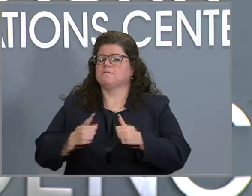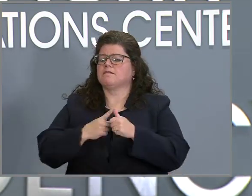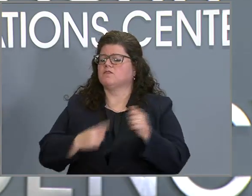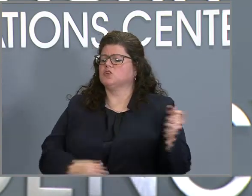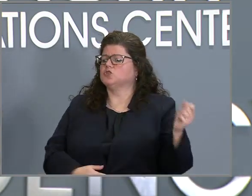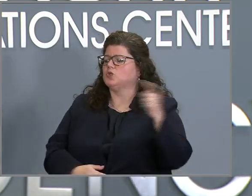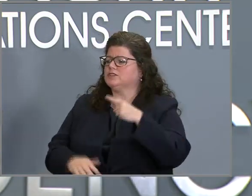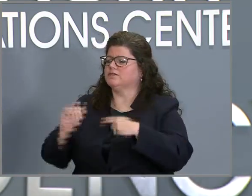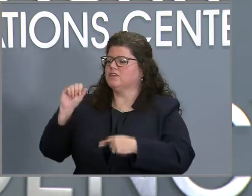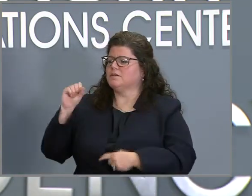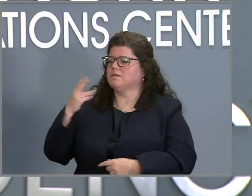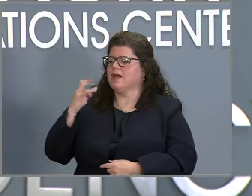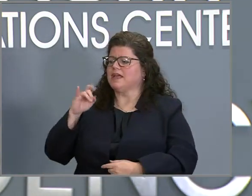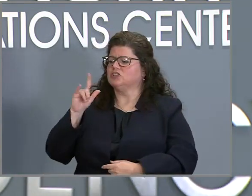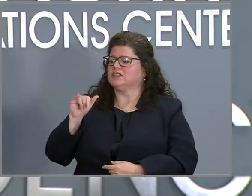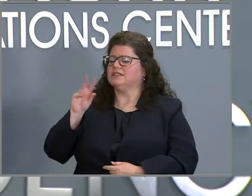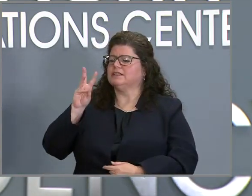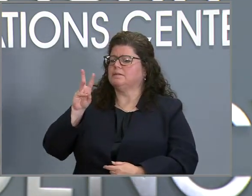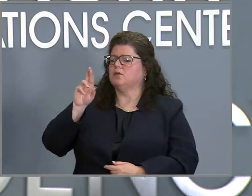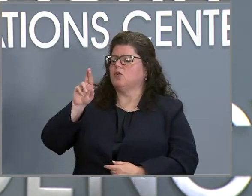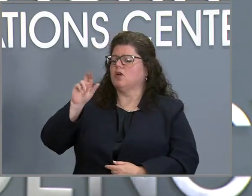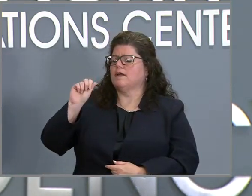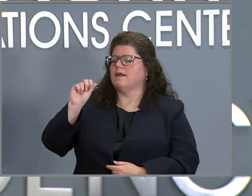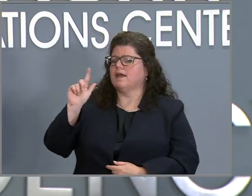line is from Ashley Talley with WRAL.